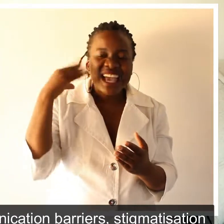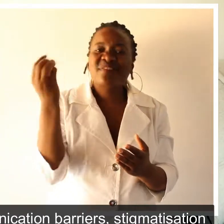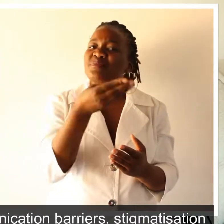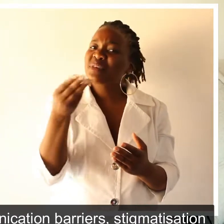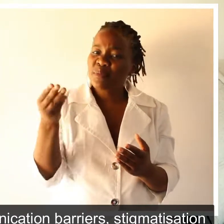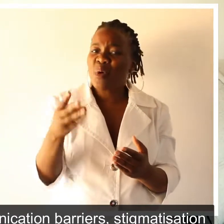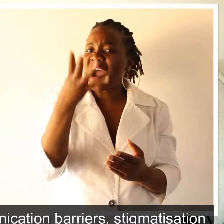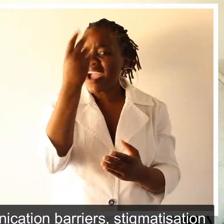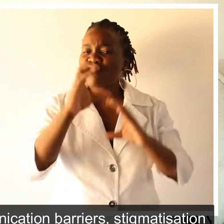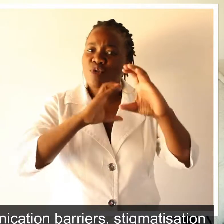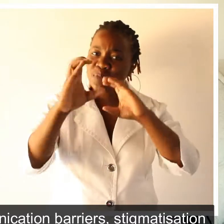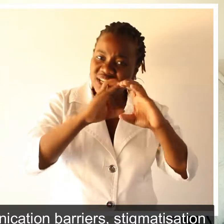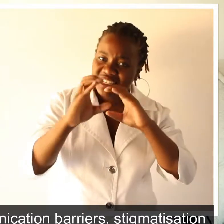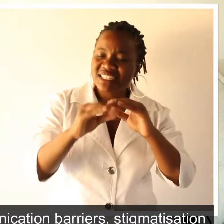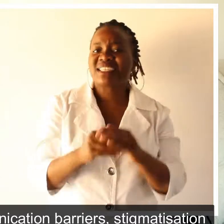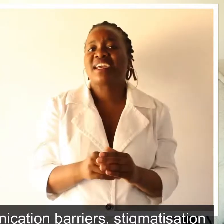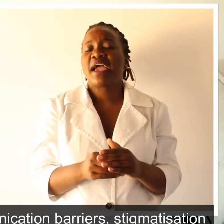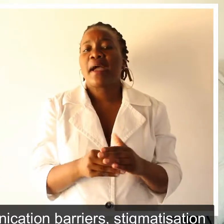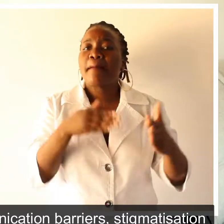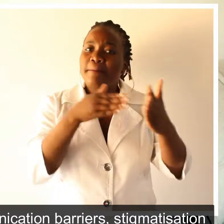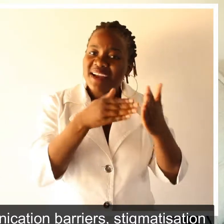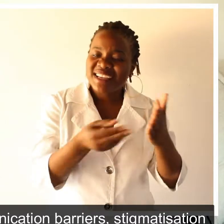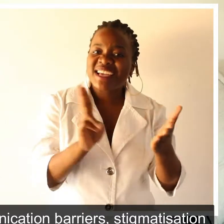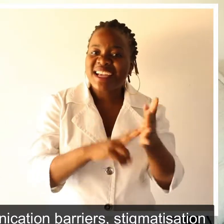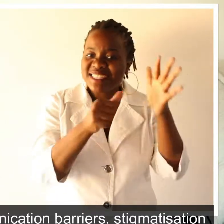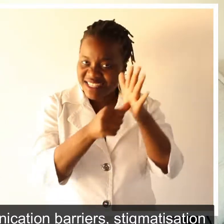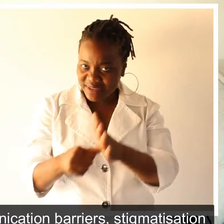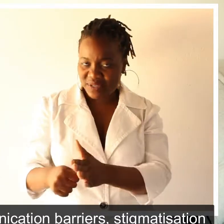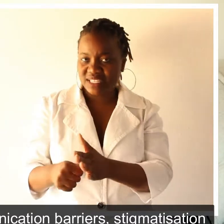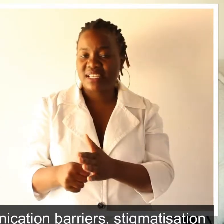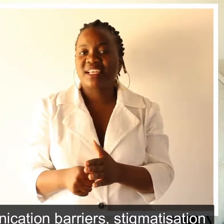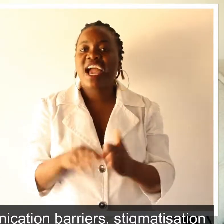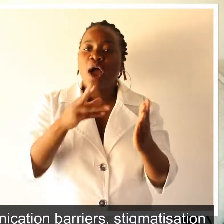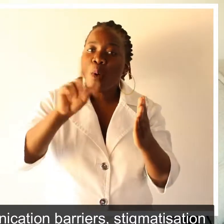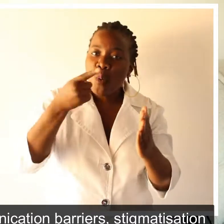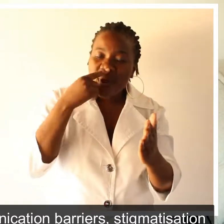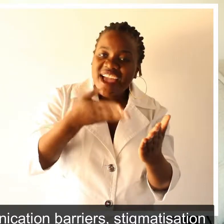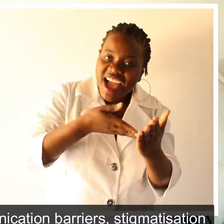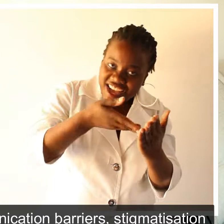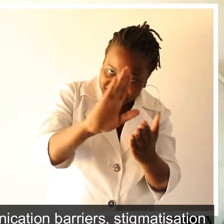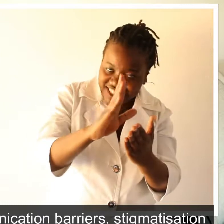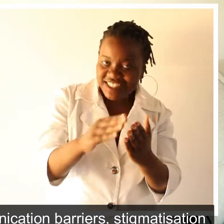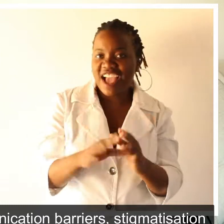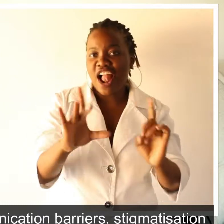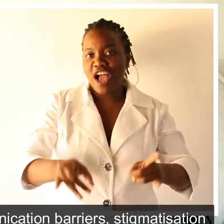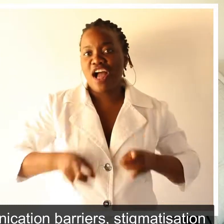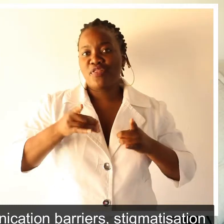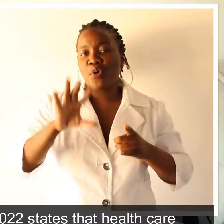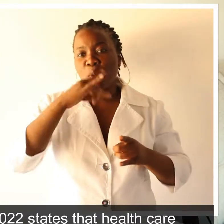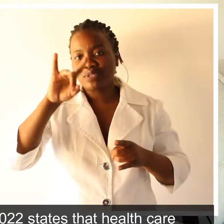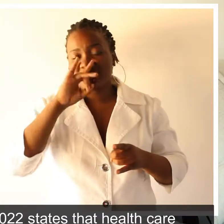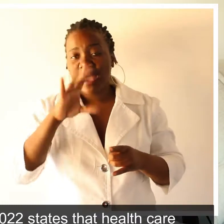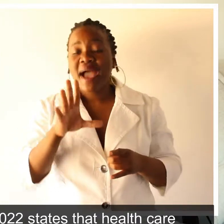the deaf community face communication barriers, stigmatization, and discrimination when accessing health facilities.